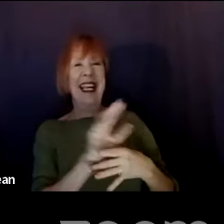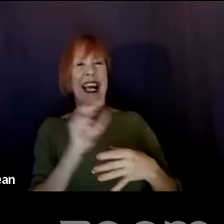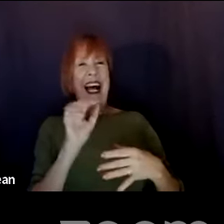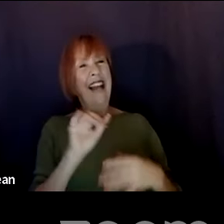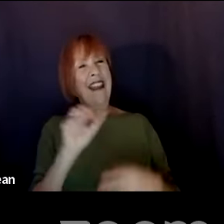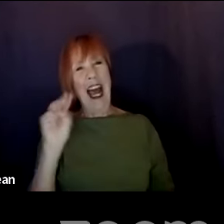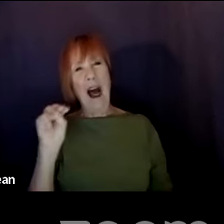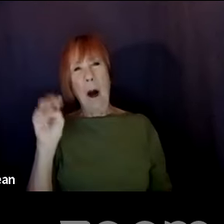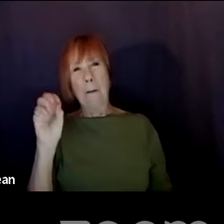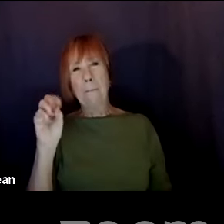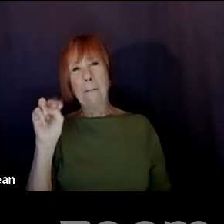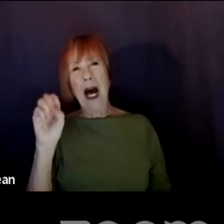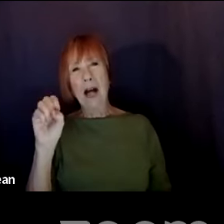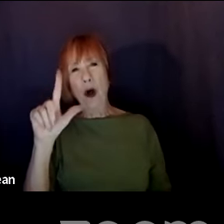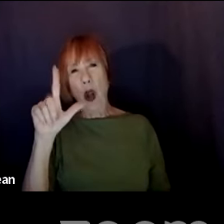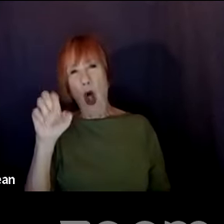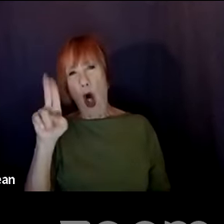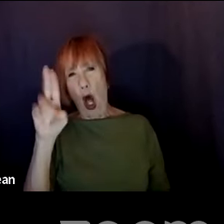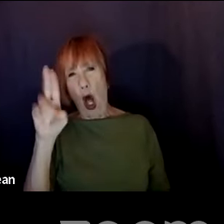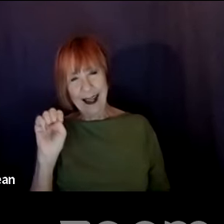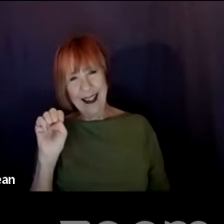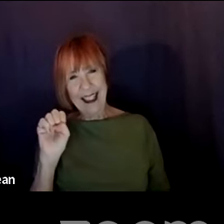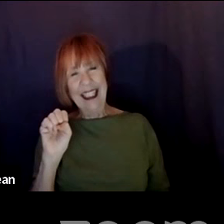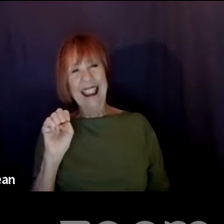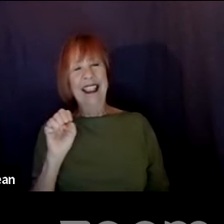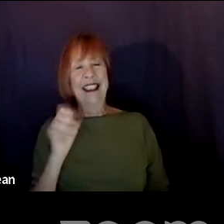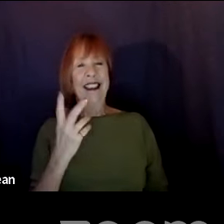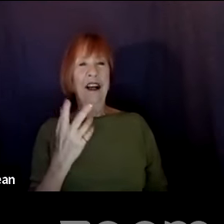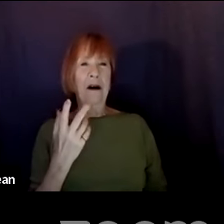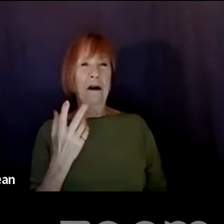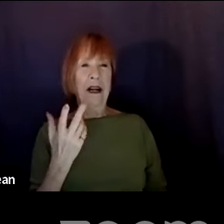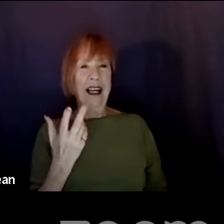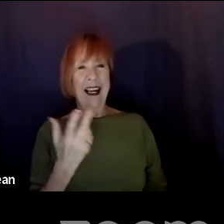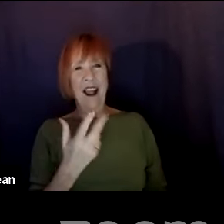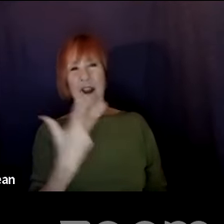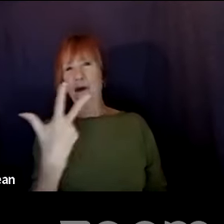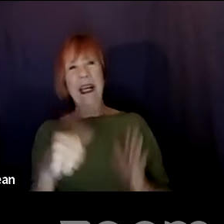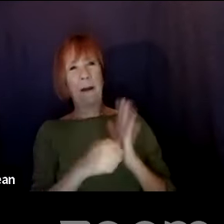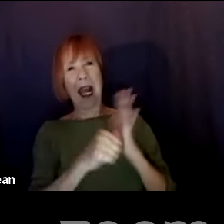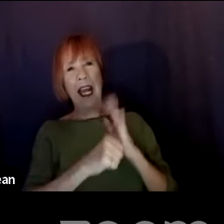somebody like going off for three pages.